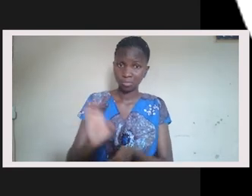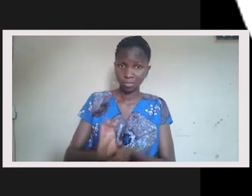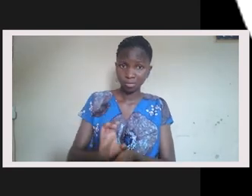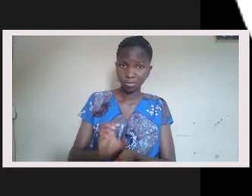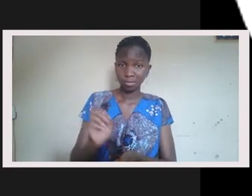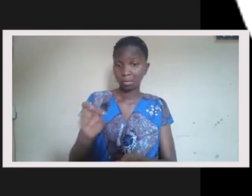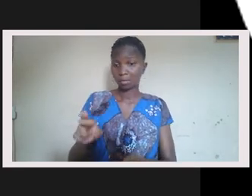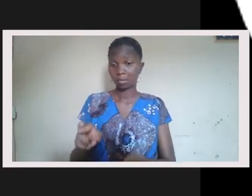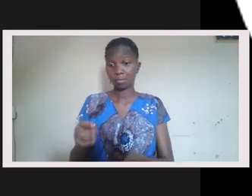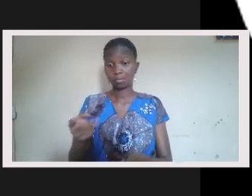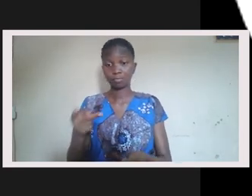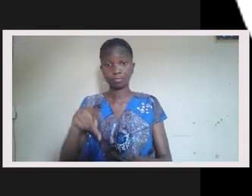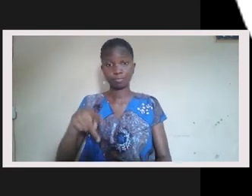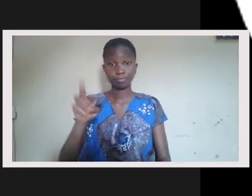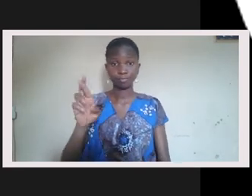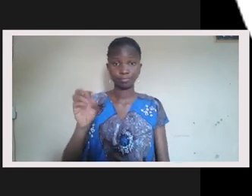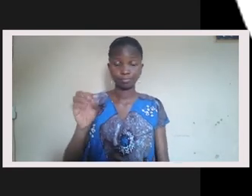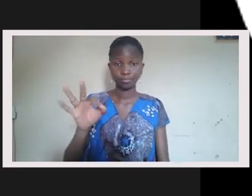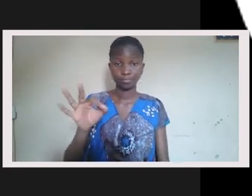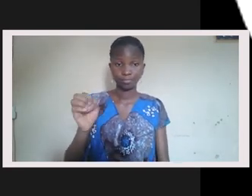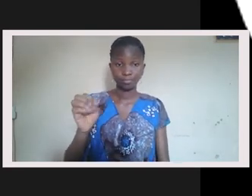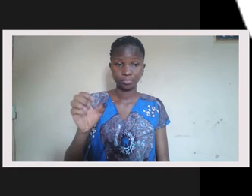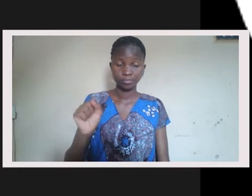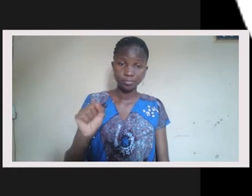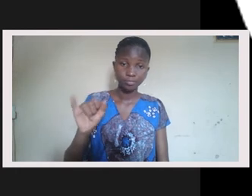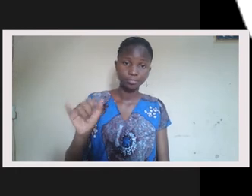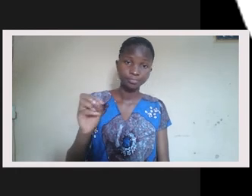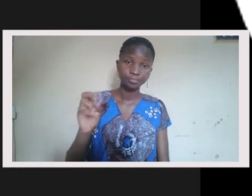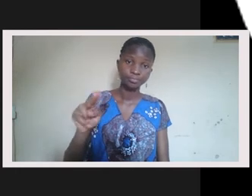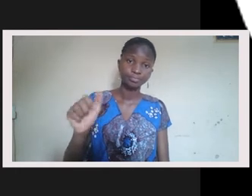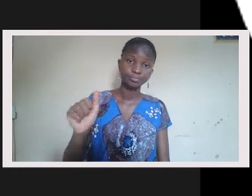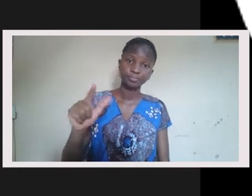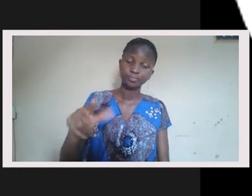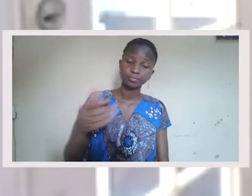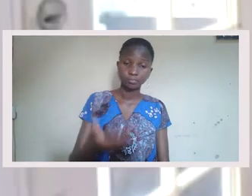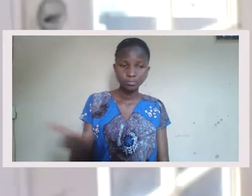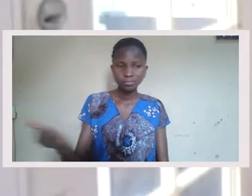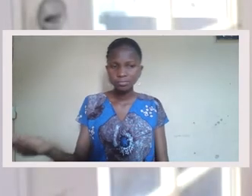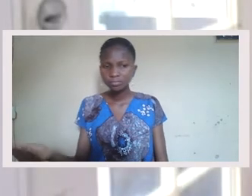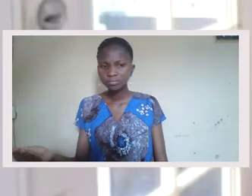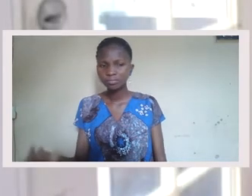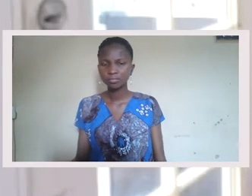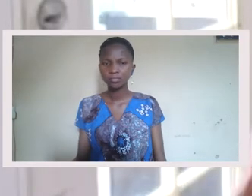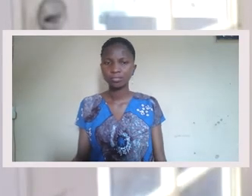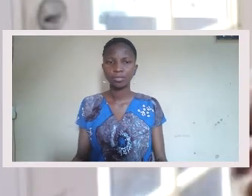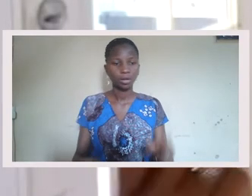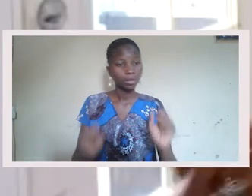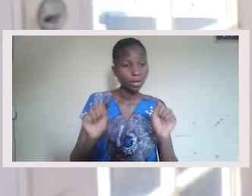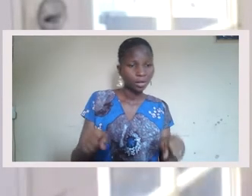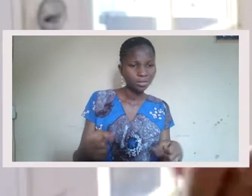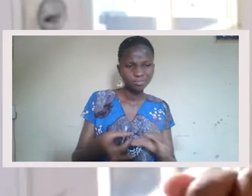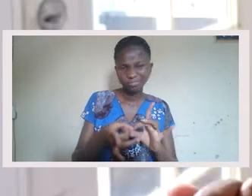from the colonial, or is it truly just a professional thing? Mm-hmm. Can they be